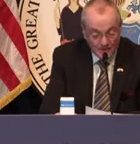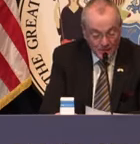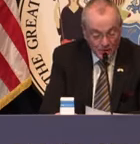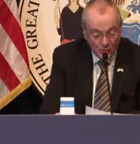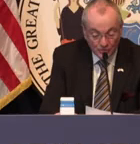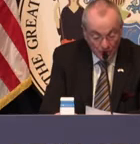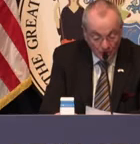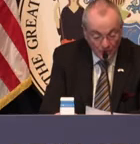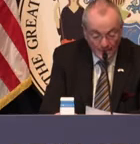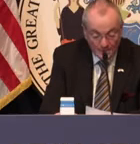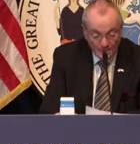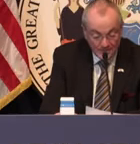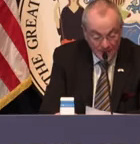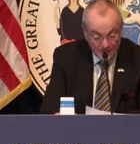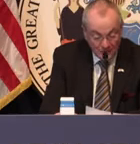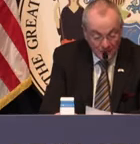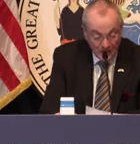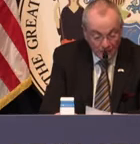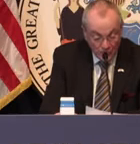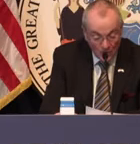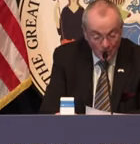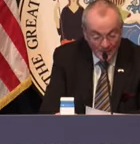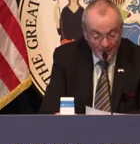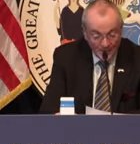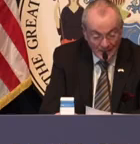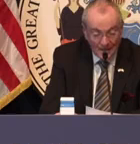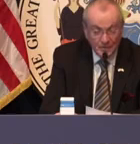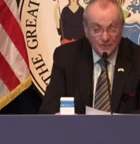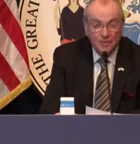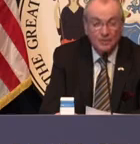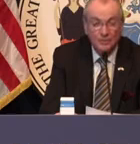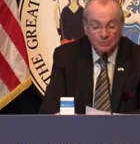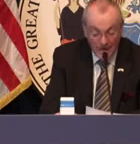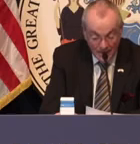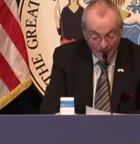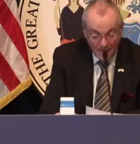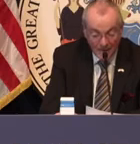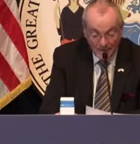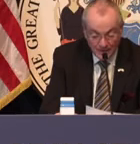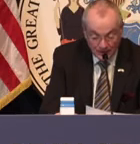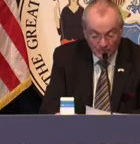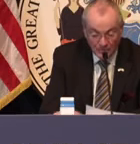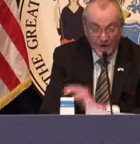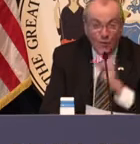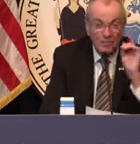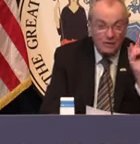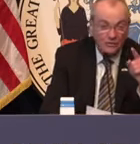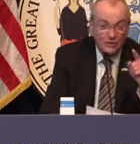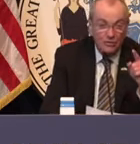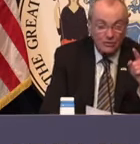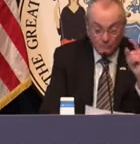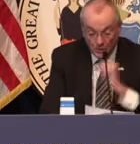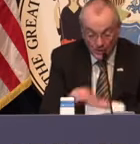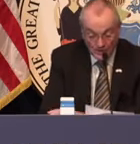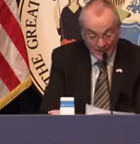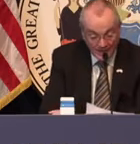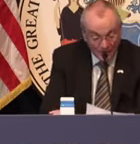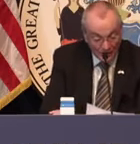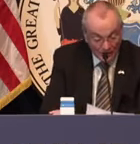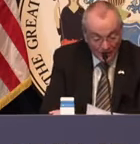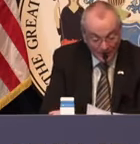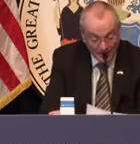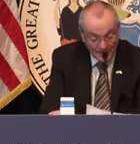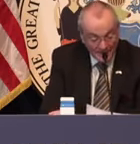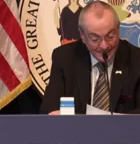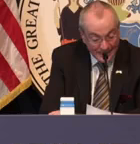Department, who was locally famous as, quote, the unofficial mayor of Elizabeth. I don't want my friend Chris Bullwidge to